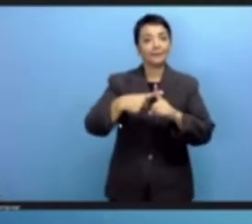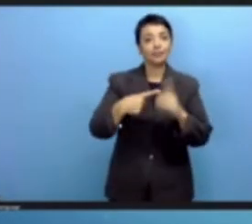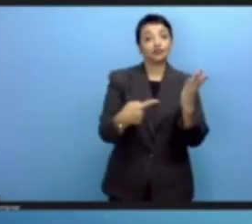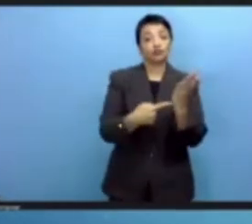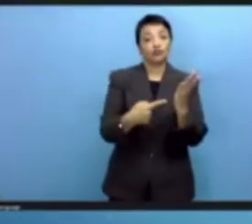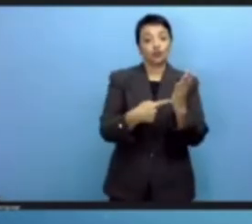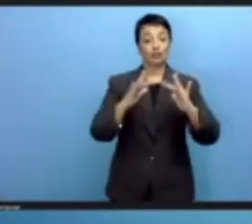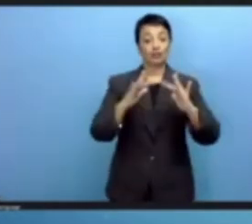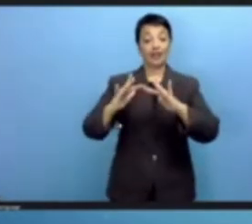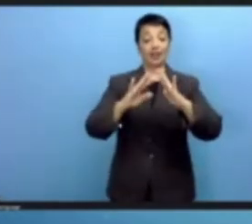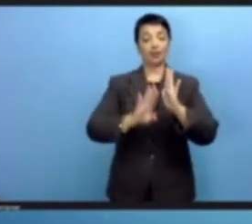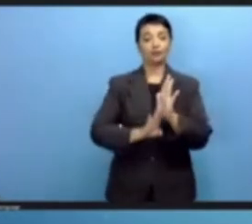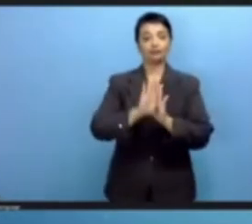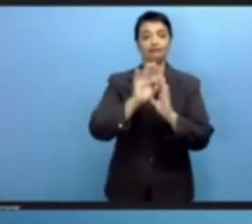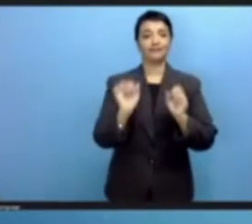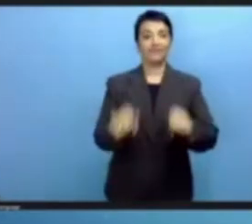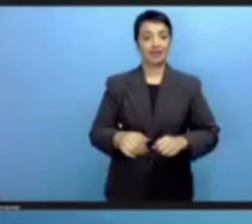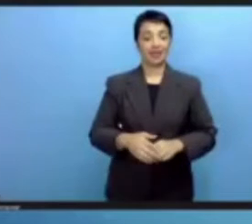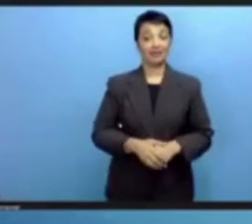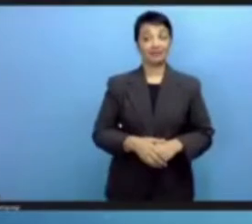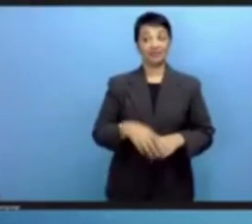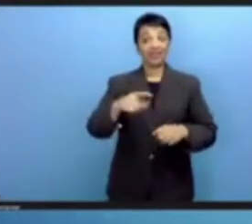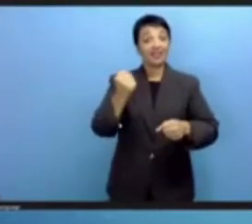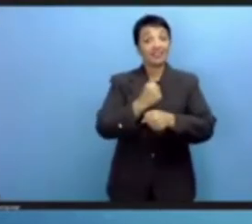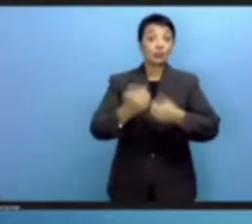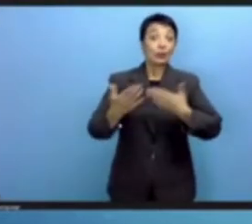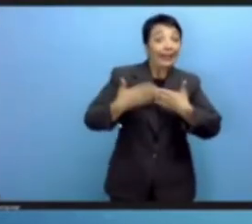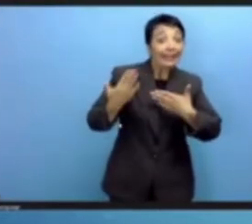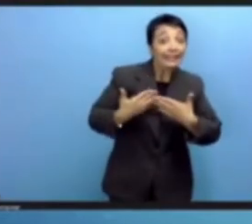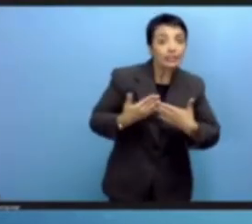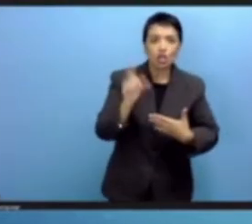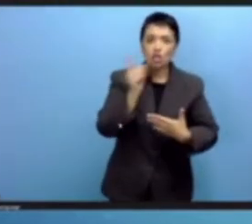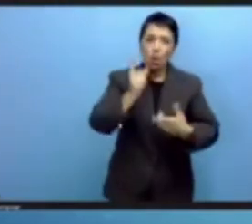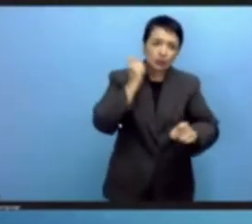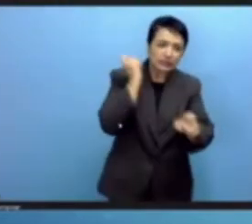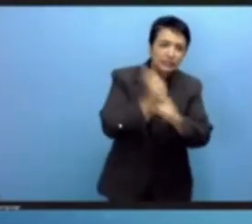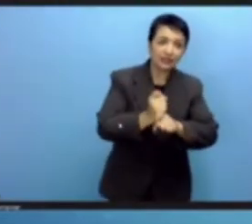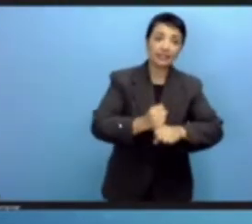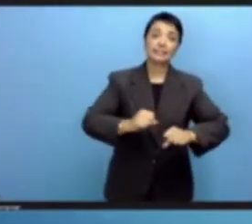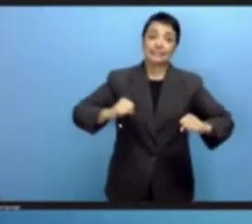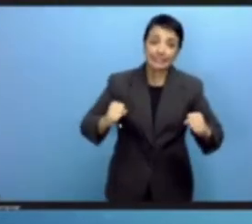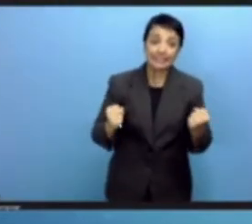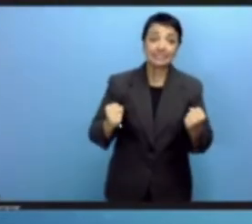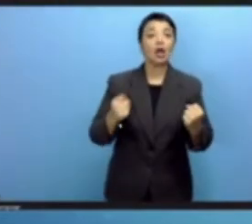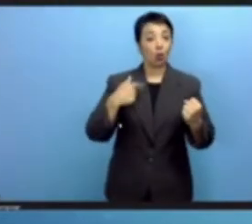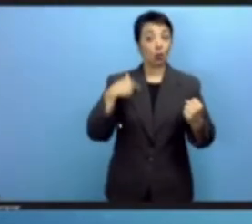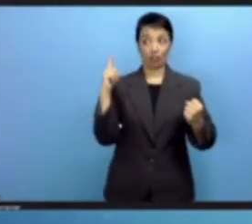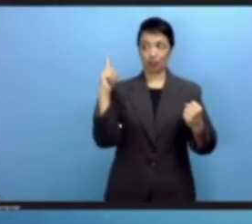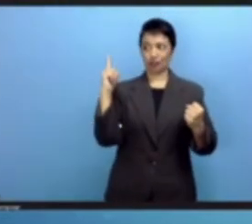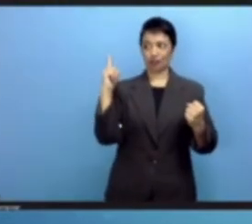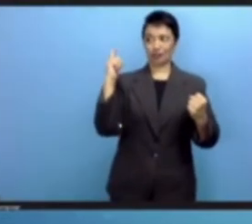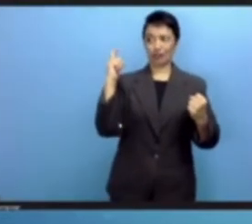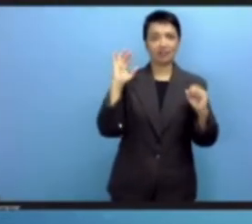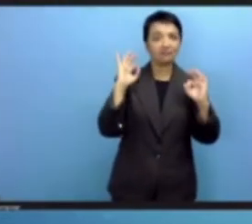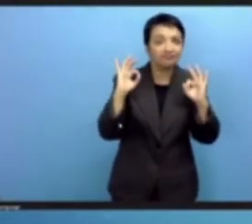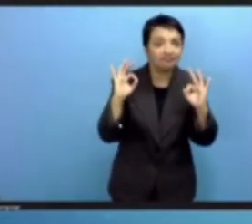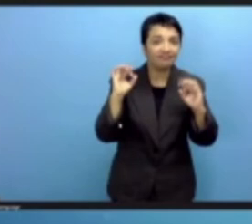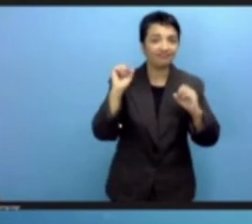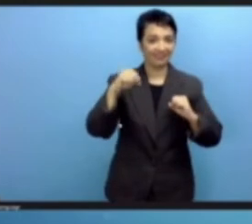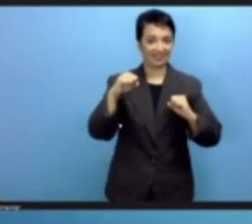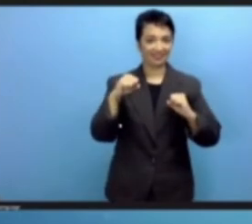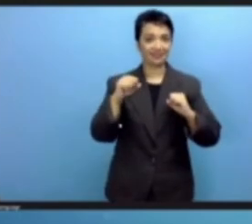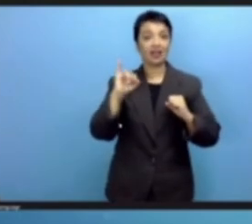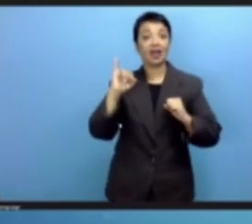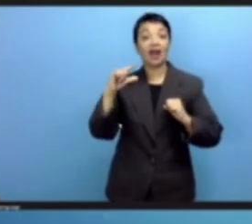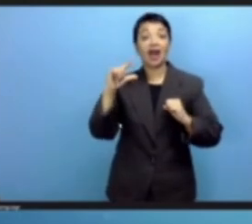It's a huge task and we have made a good beginning. This forum has five